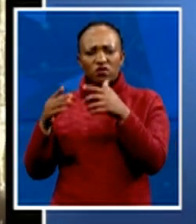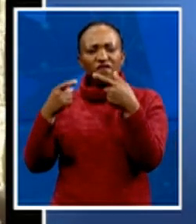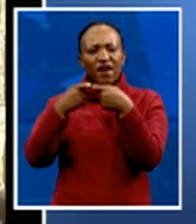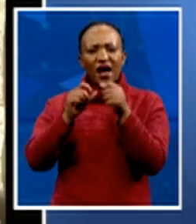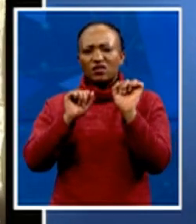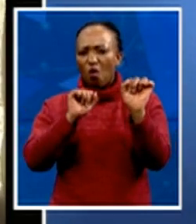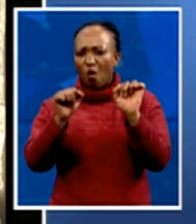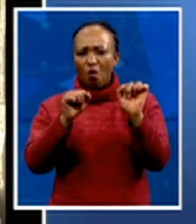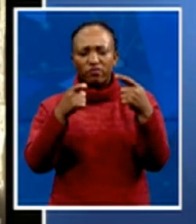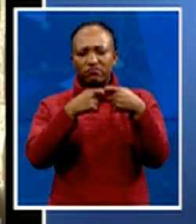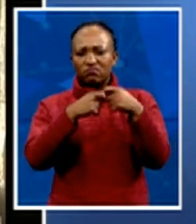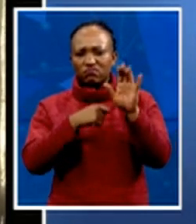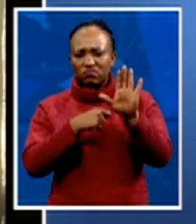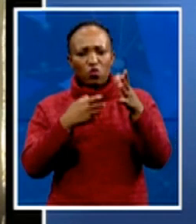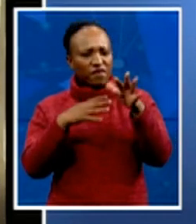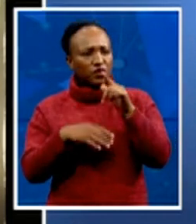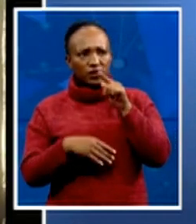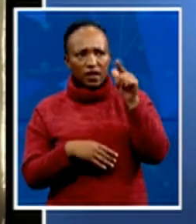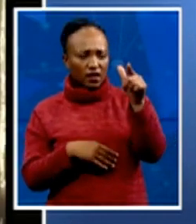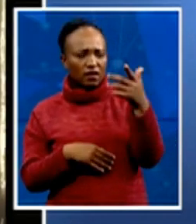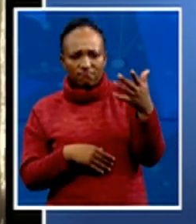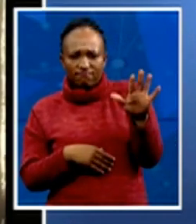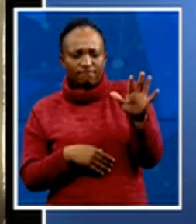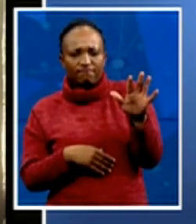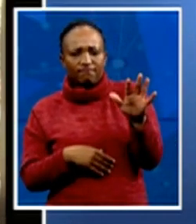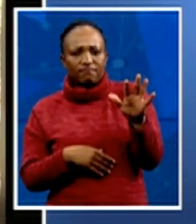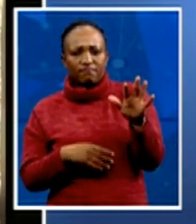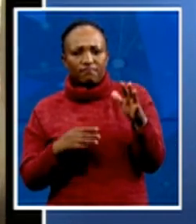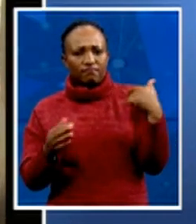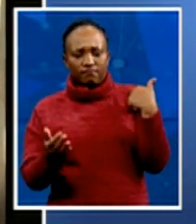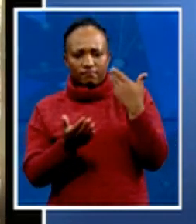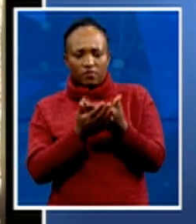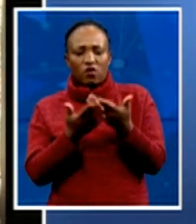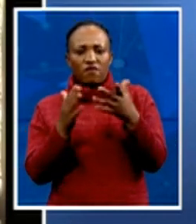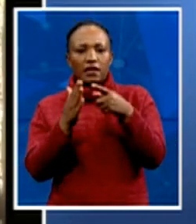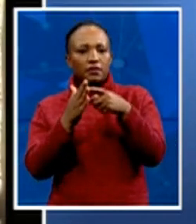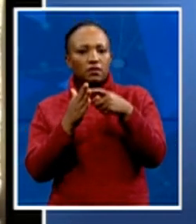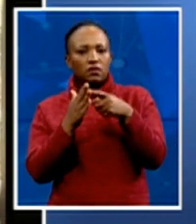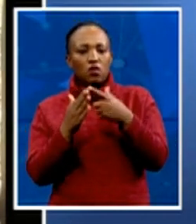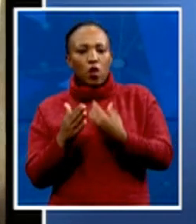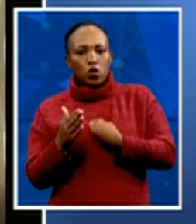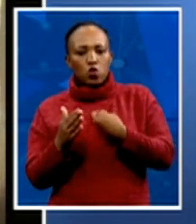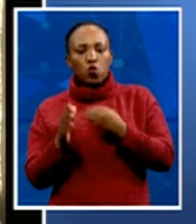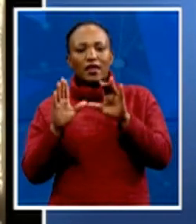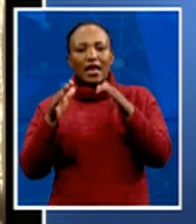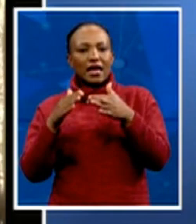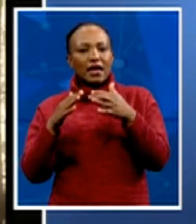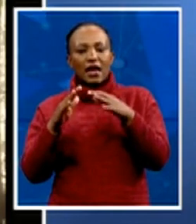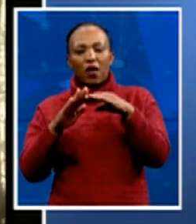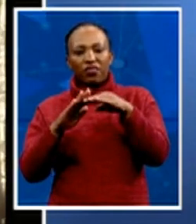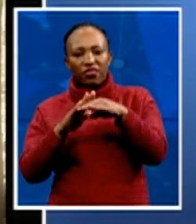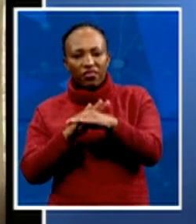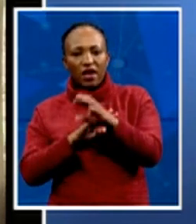fact, that's also what has partly led to the demise of the youth league over the years. As a task team, when we came into office,